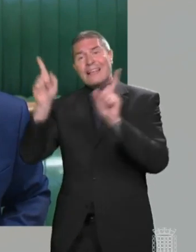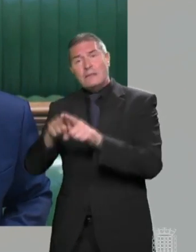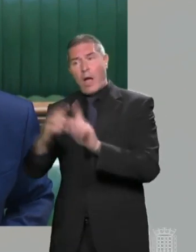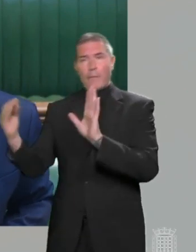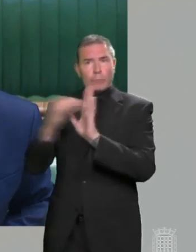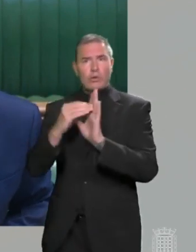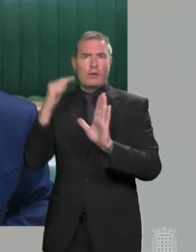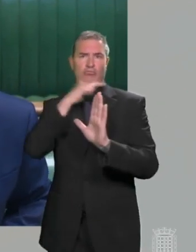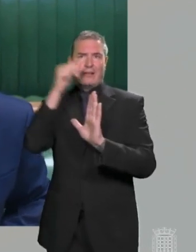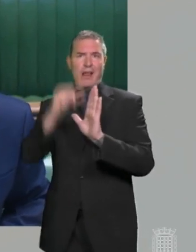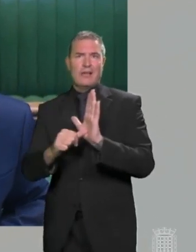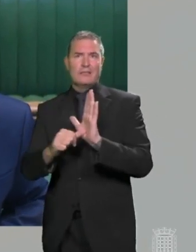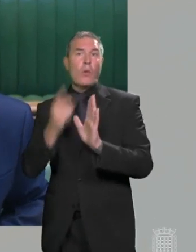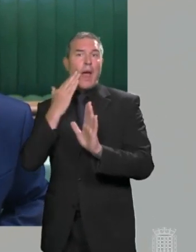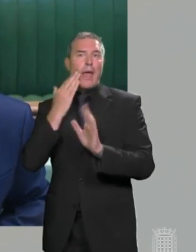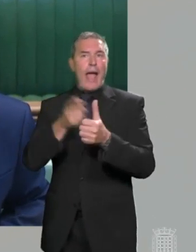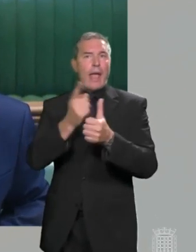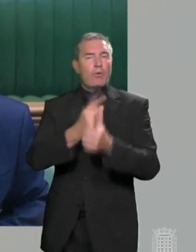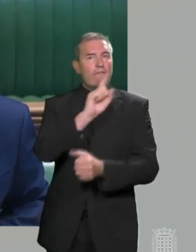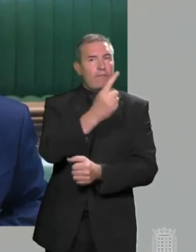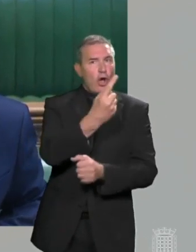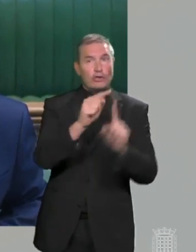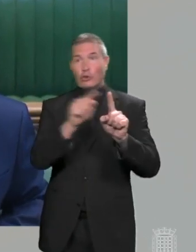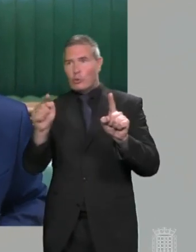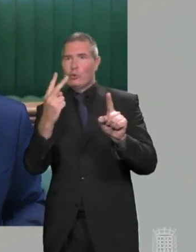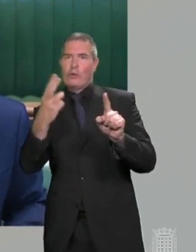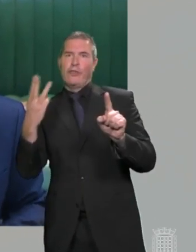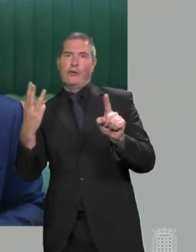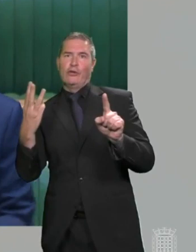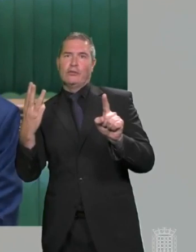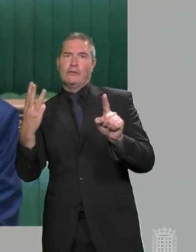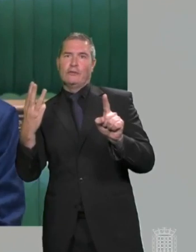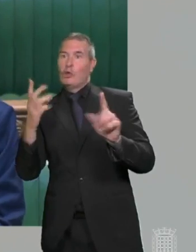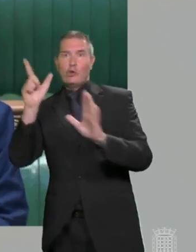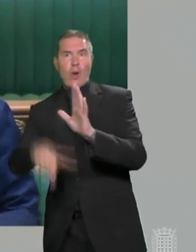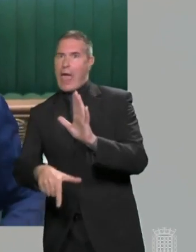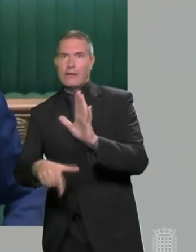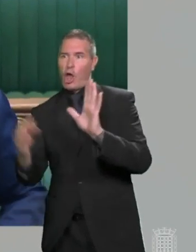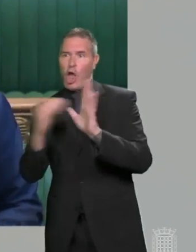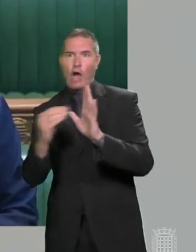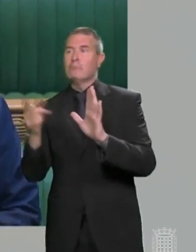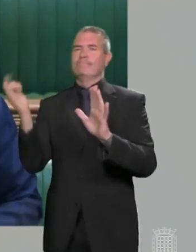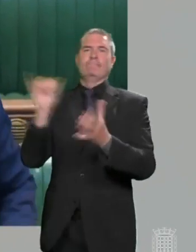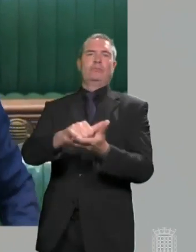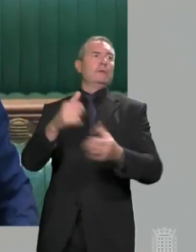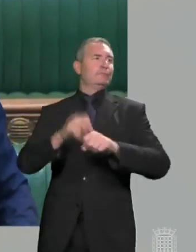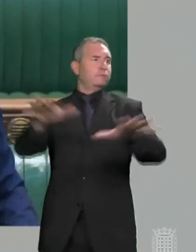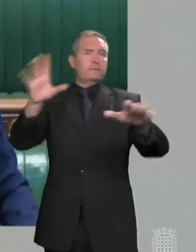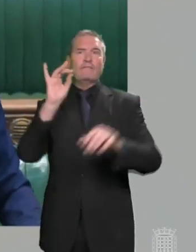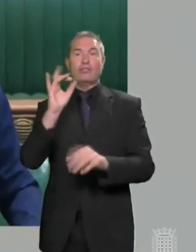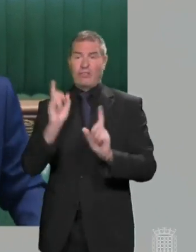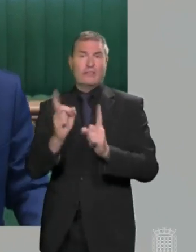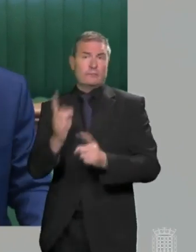red list between the 1st and the 23rd of April. If that had happened, we wouldn't have the Delta variant here. And it's as simple as that.